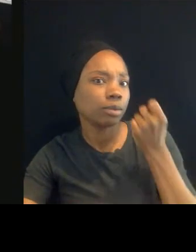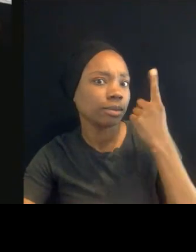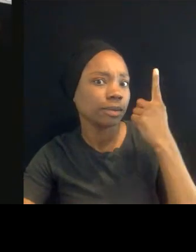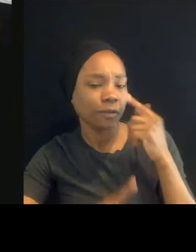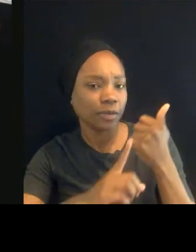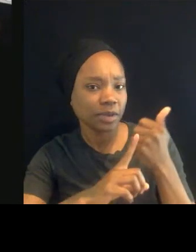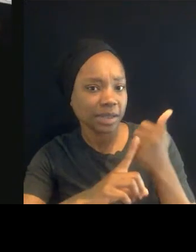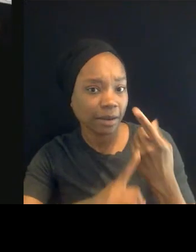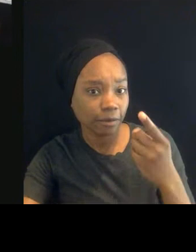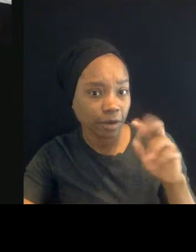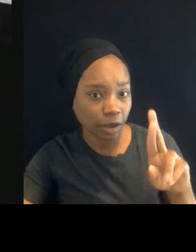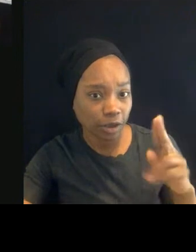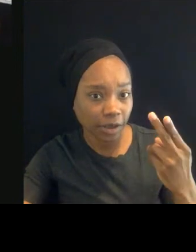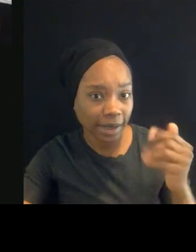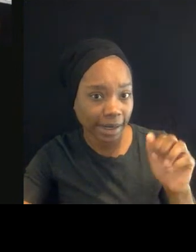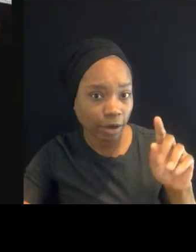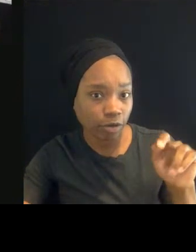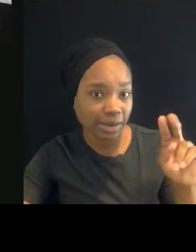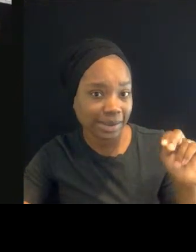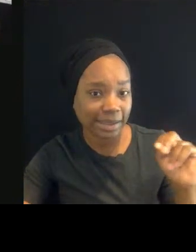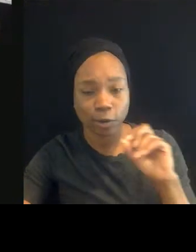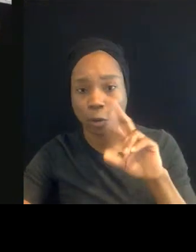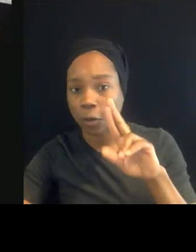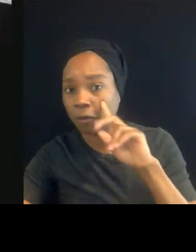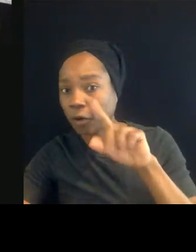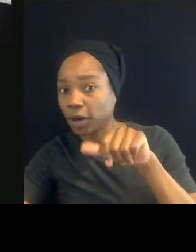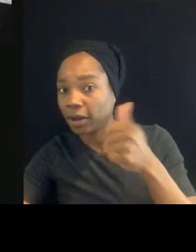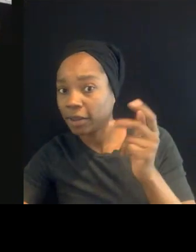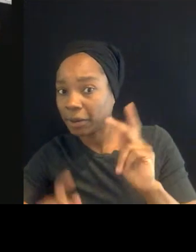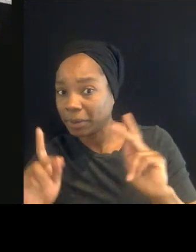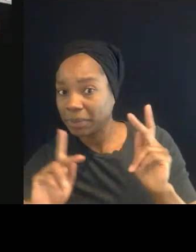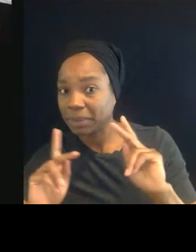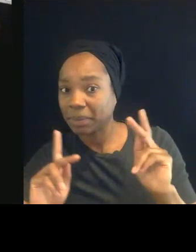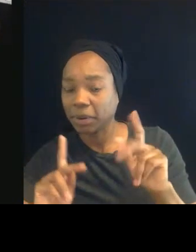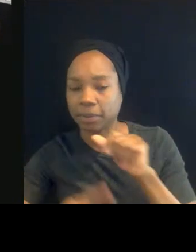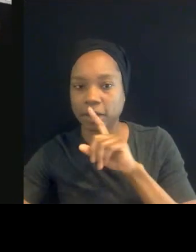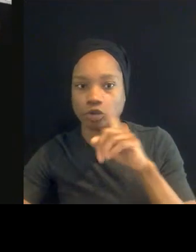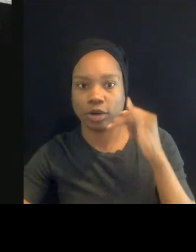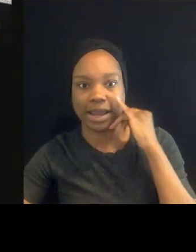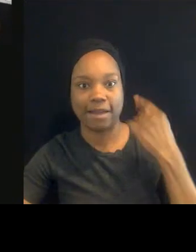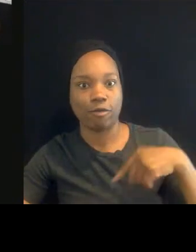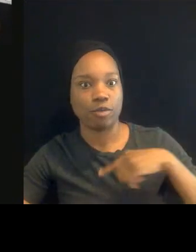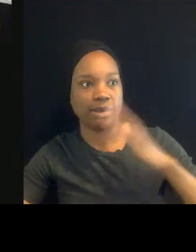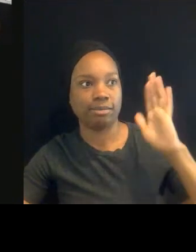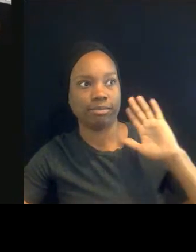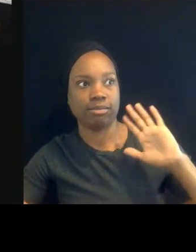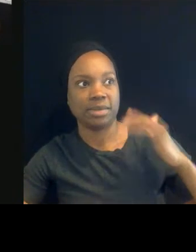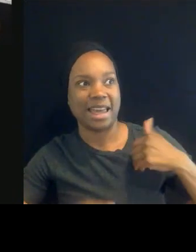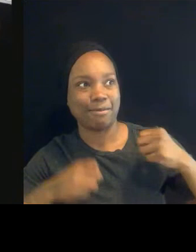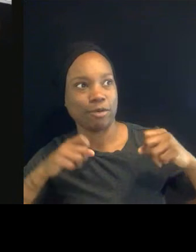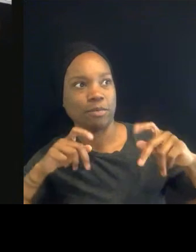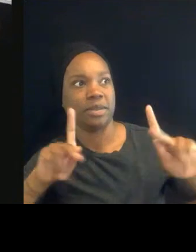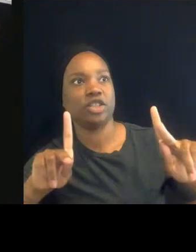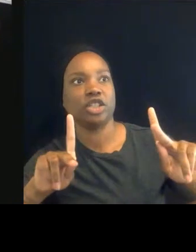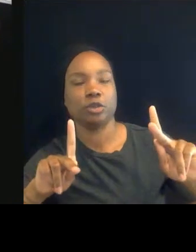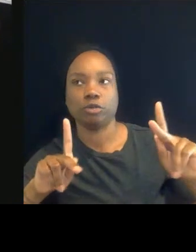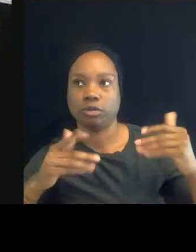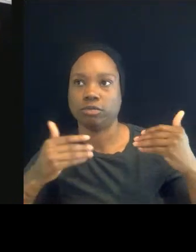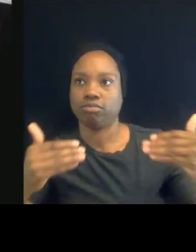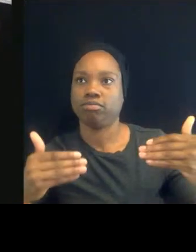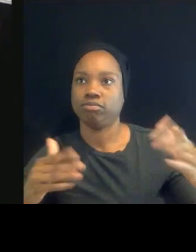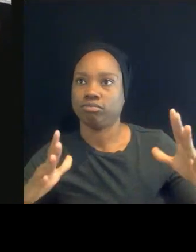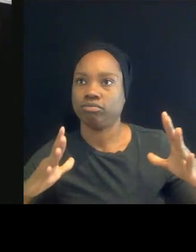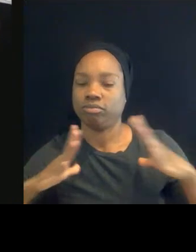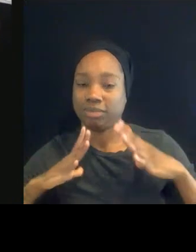feeling that this, I don't know that we've previously given ourselves permission to take a break. Is that, is this, Dr. Harrison, is this kind of a new